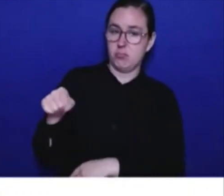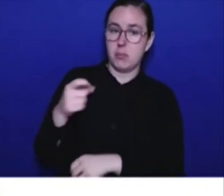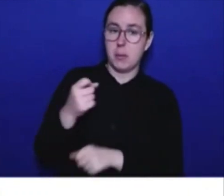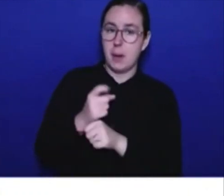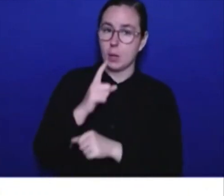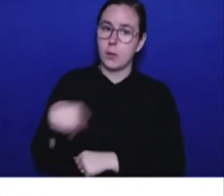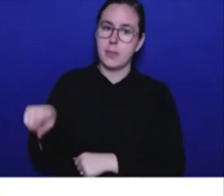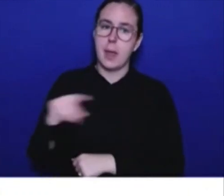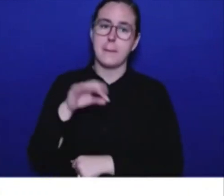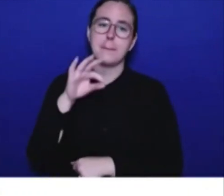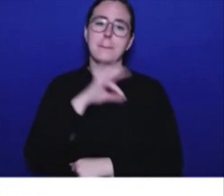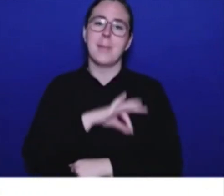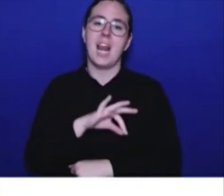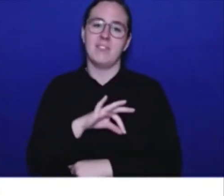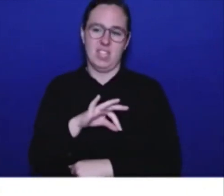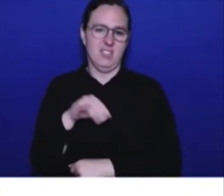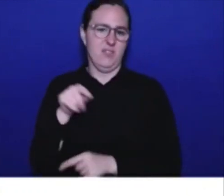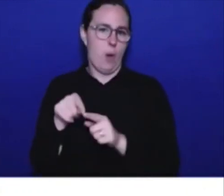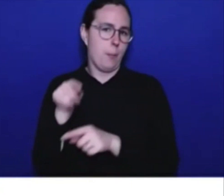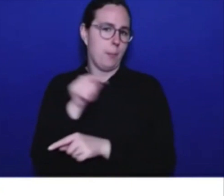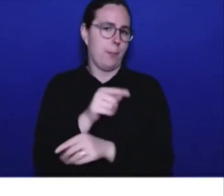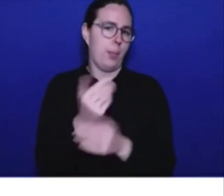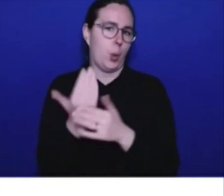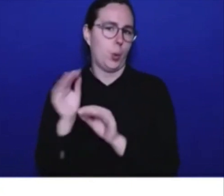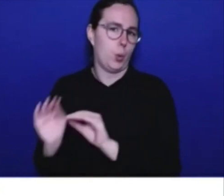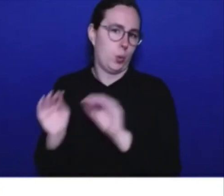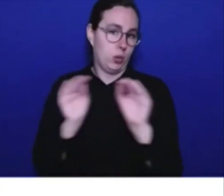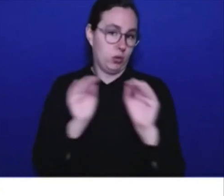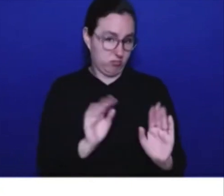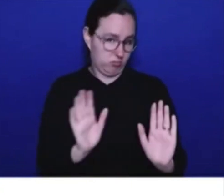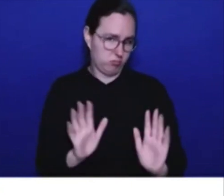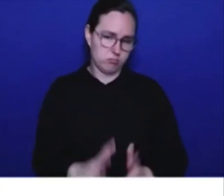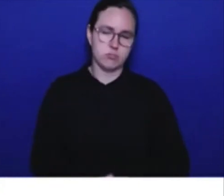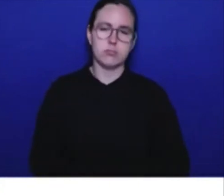To the phone for our next question from Elisa Yuzda, City News.